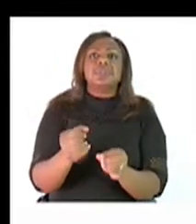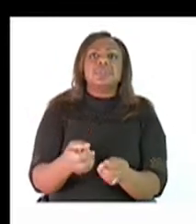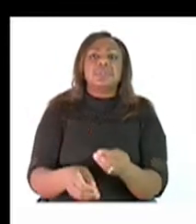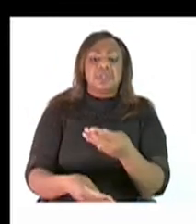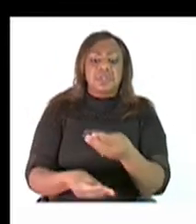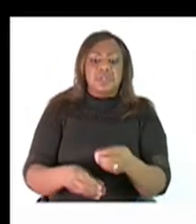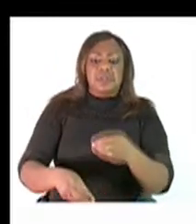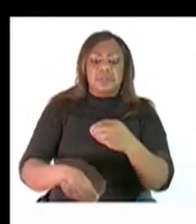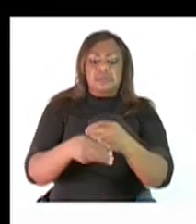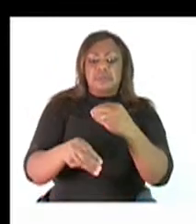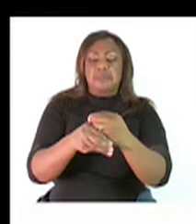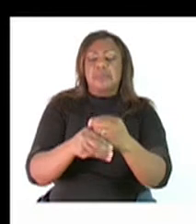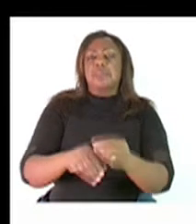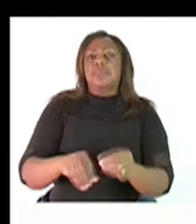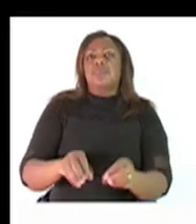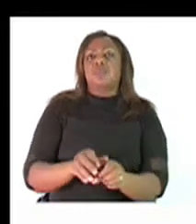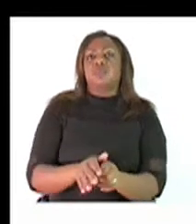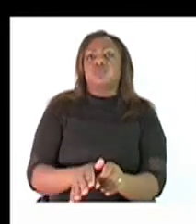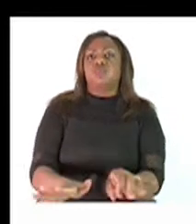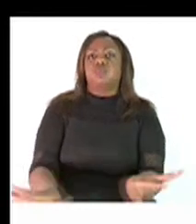communicable disease.